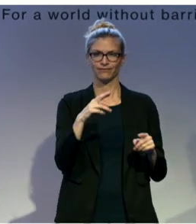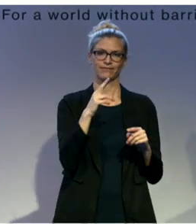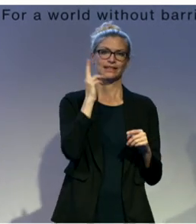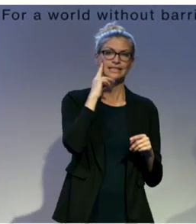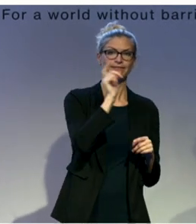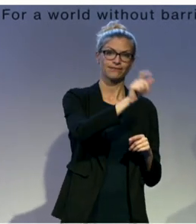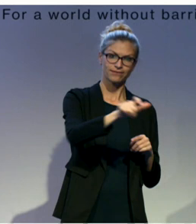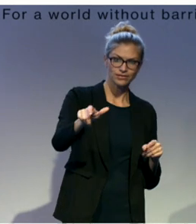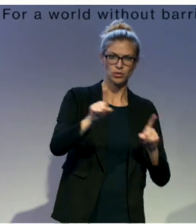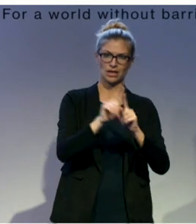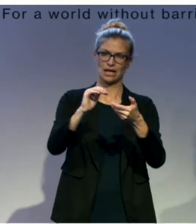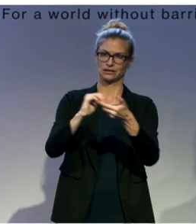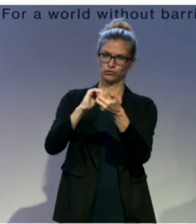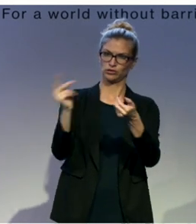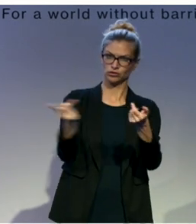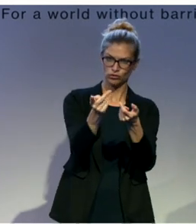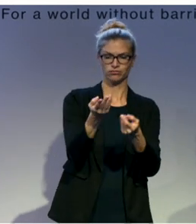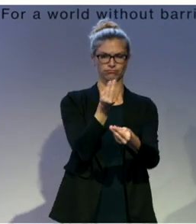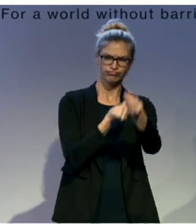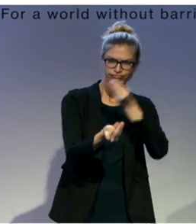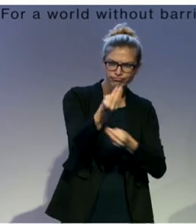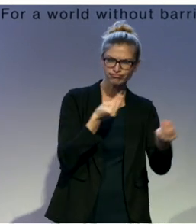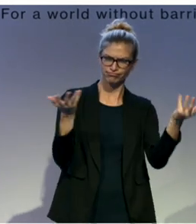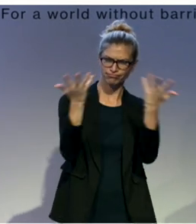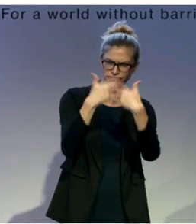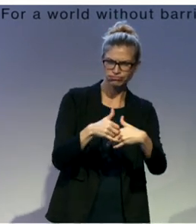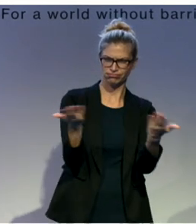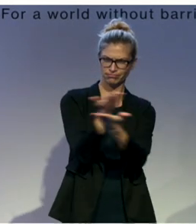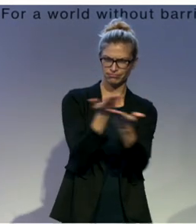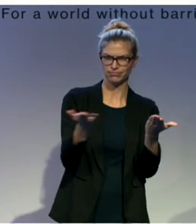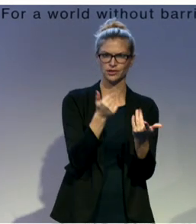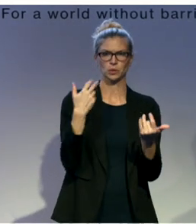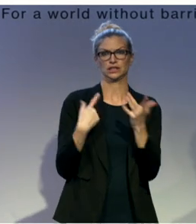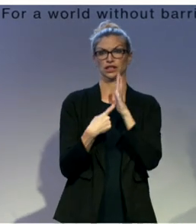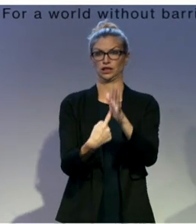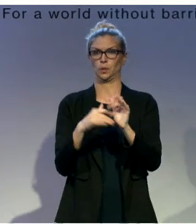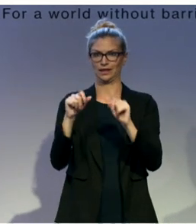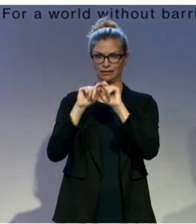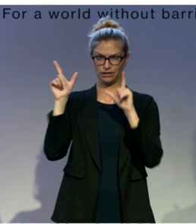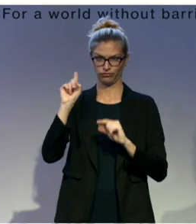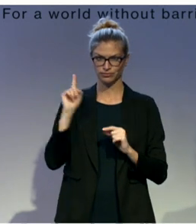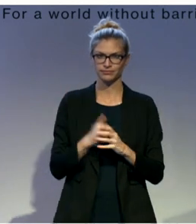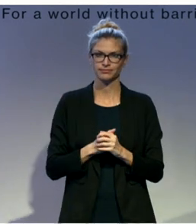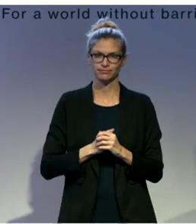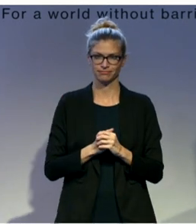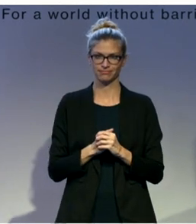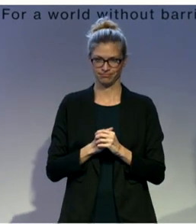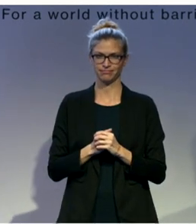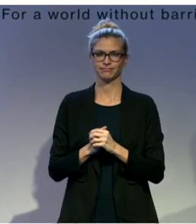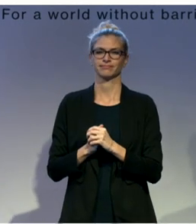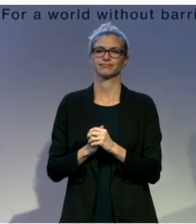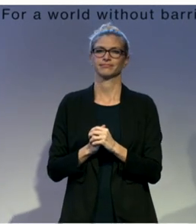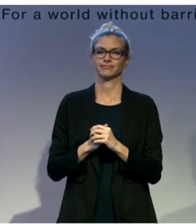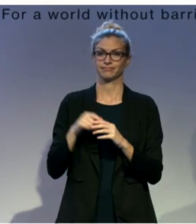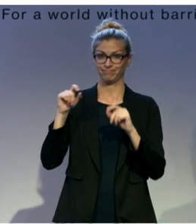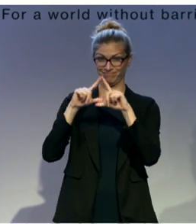by making content available in Sign. I'll do a quick live demo for you if you want to zoom in over here. Don't scan the code that's